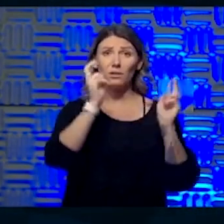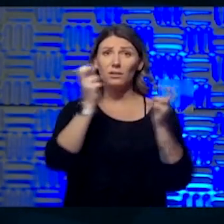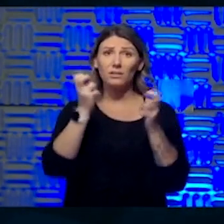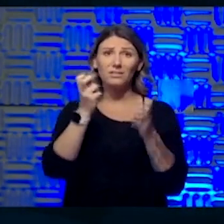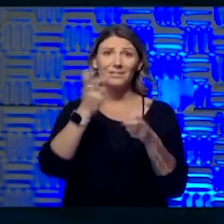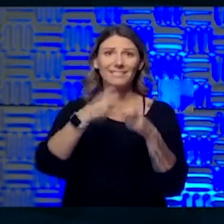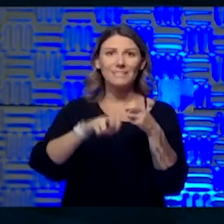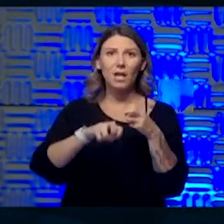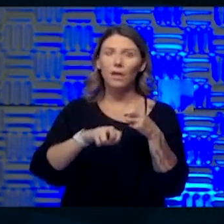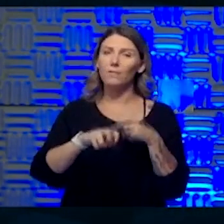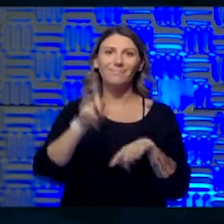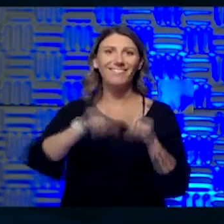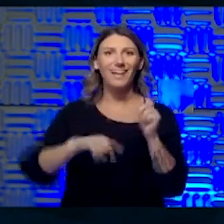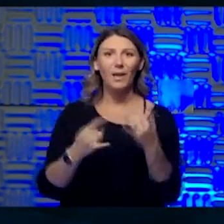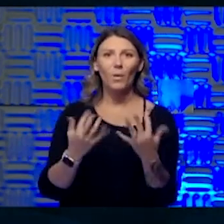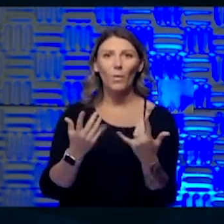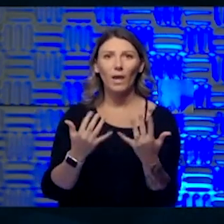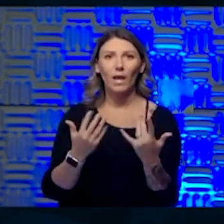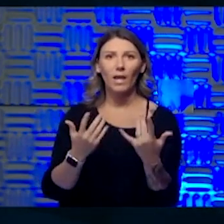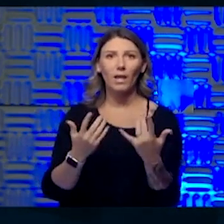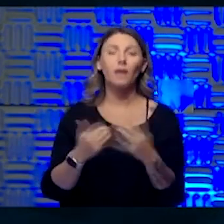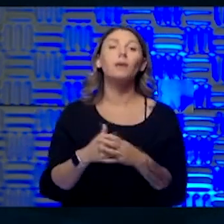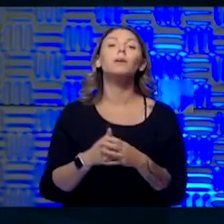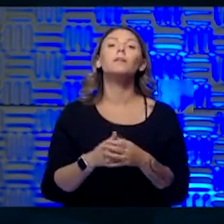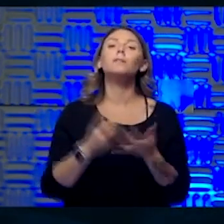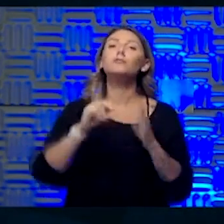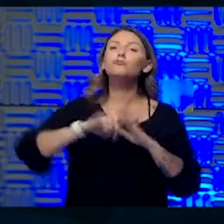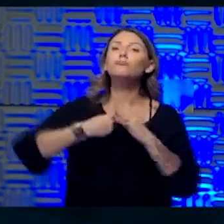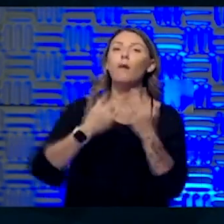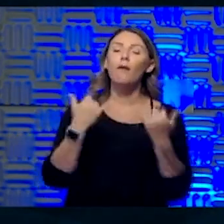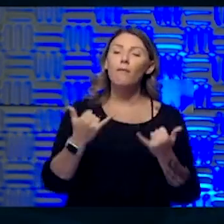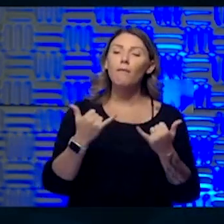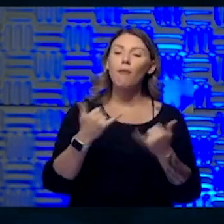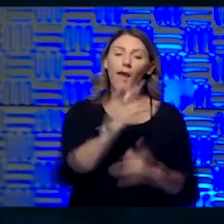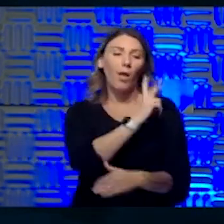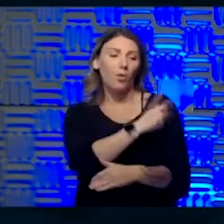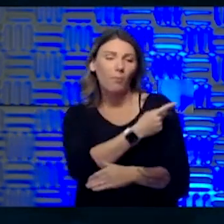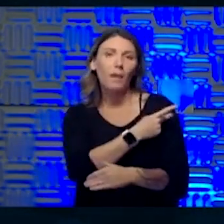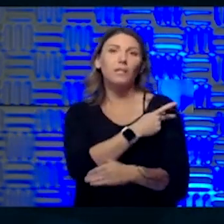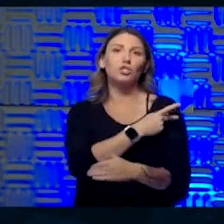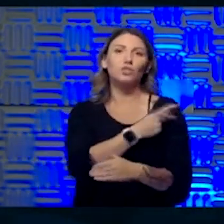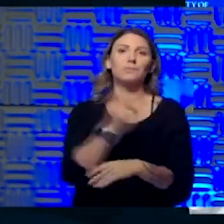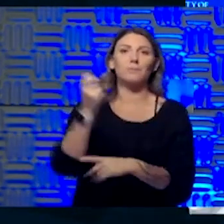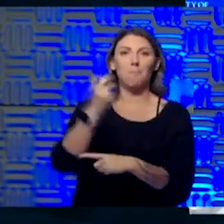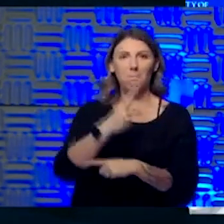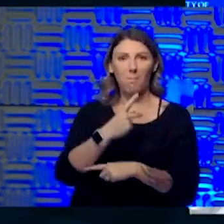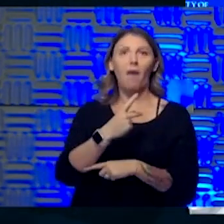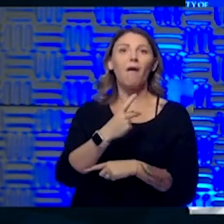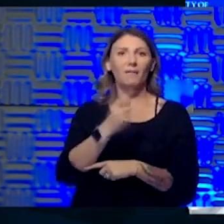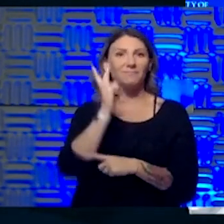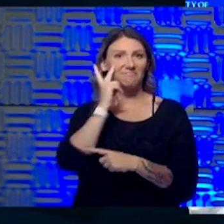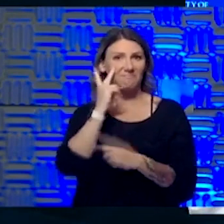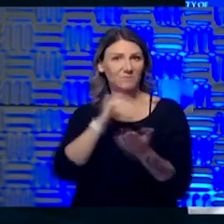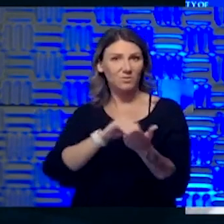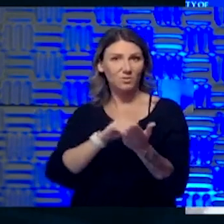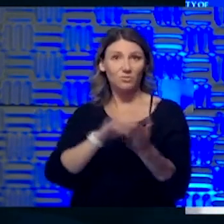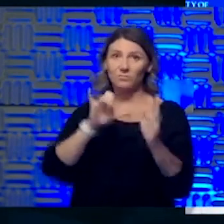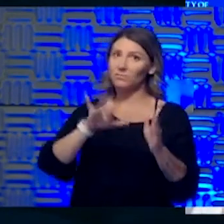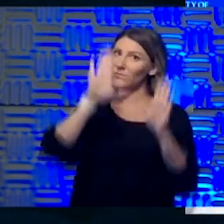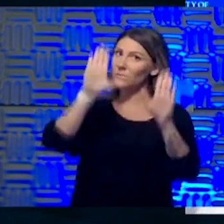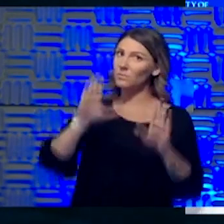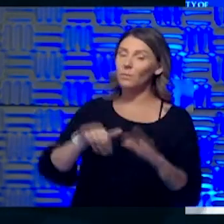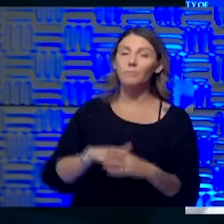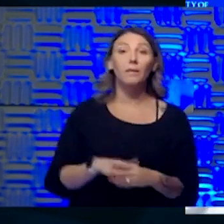to have them wait. Um, and we're starting to get patients back in, which is great. It is good. And, and certainly